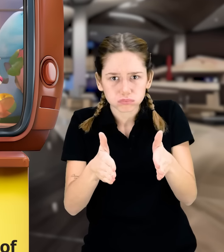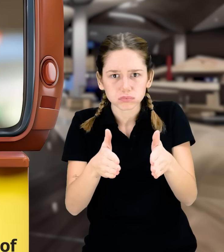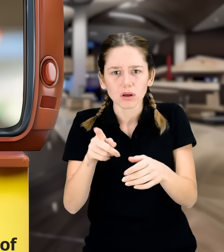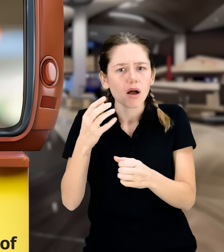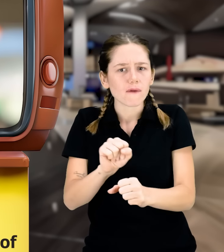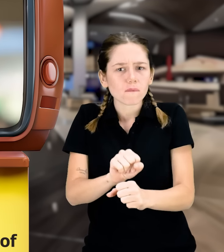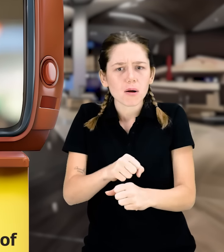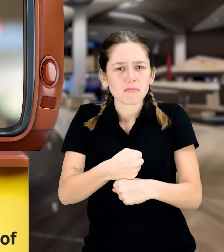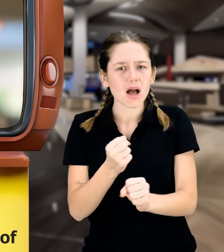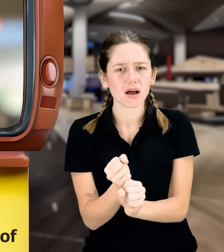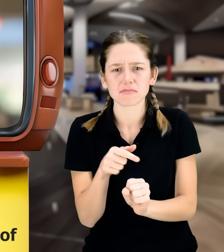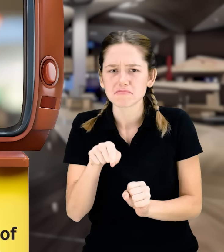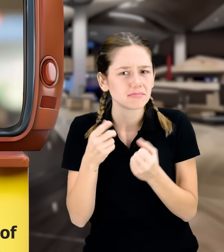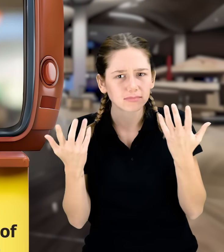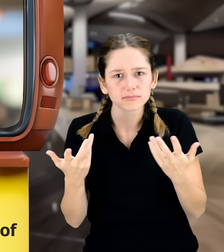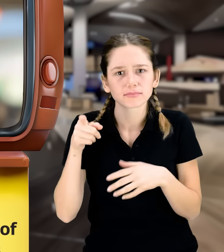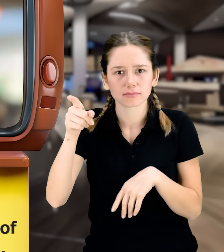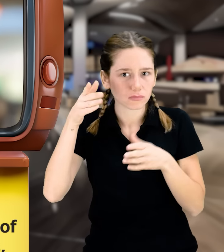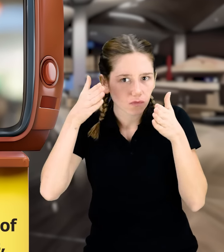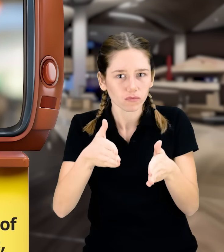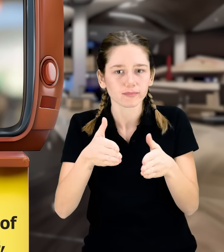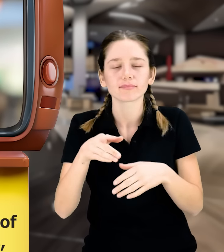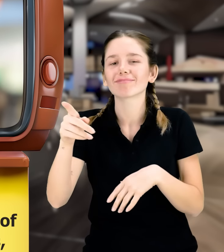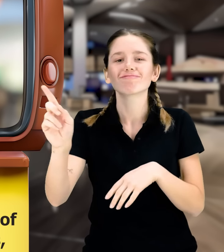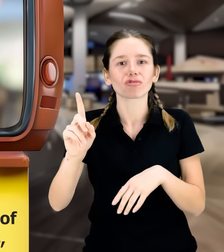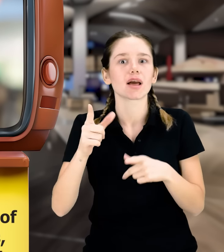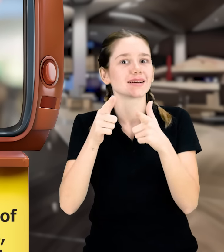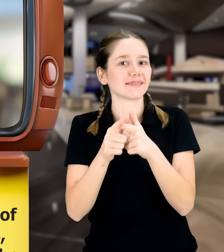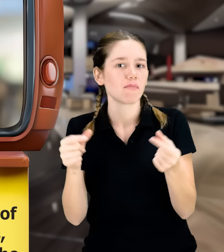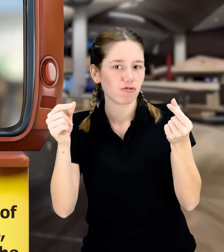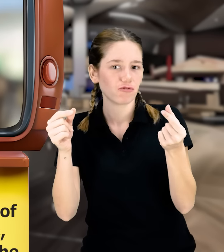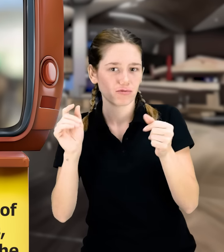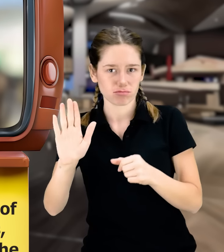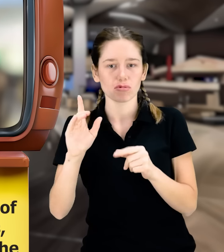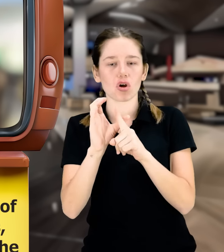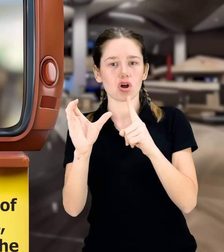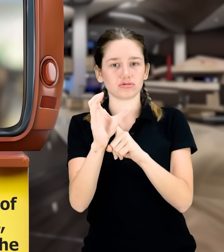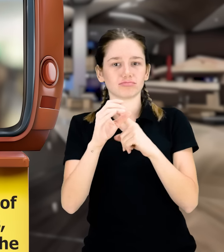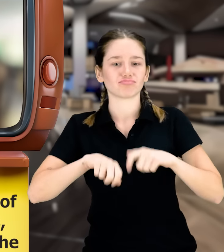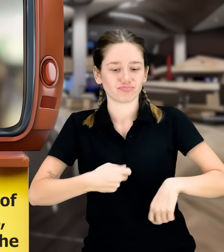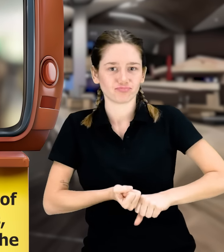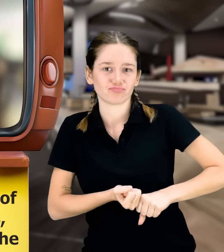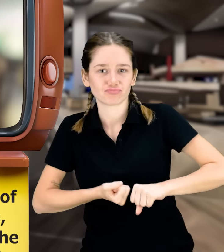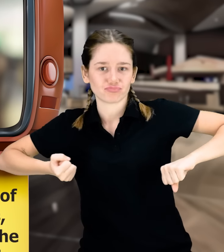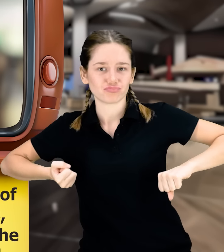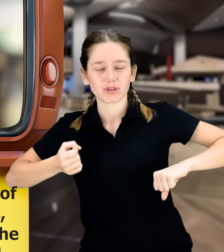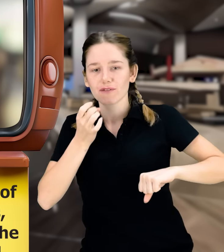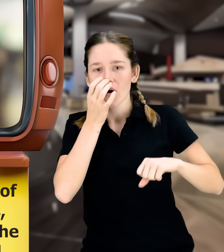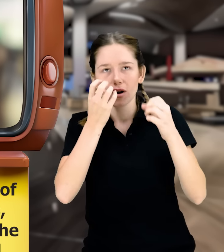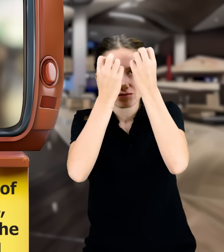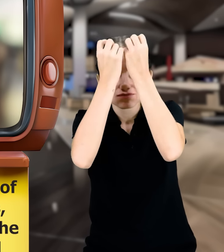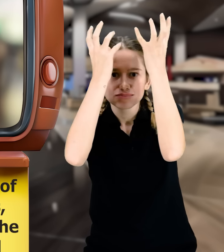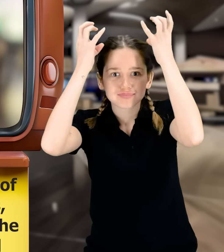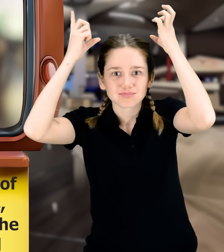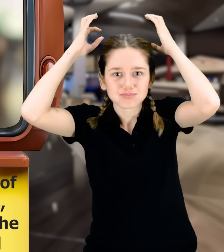engrossed in something. She was wearing a traditional Japanese kimono and had a crown of flowers